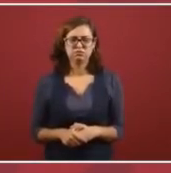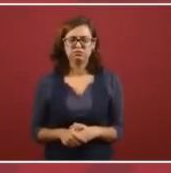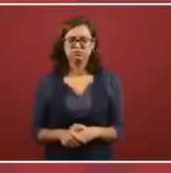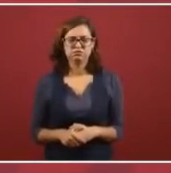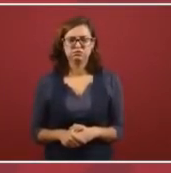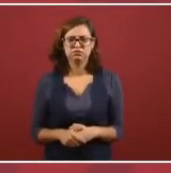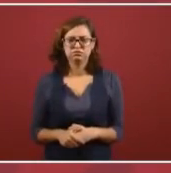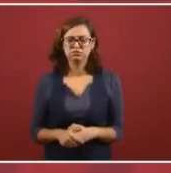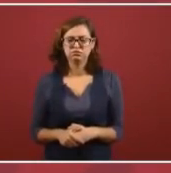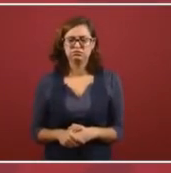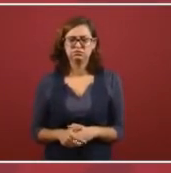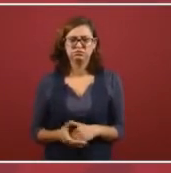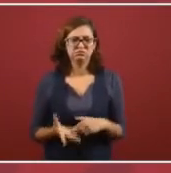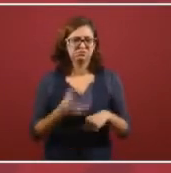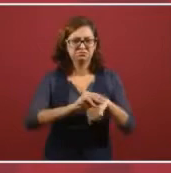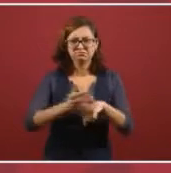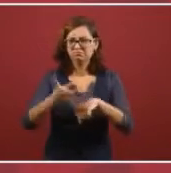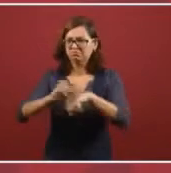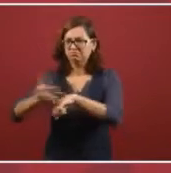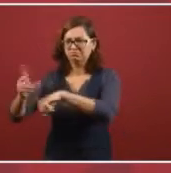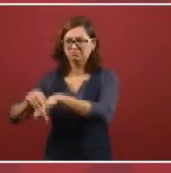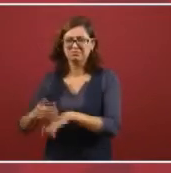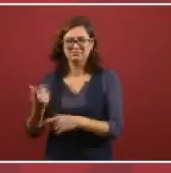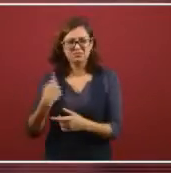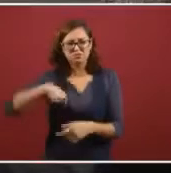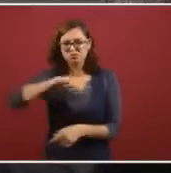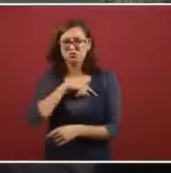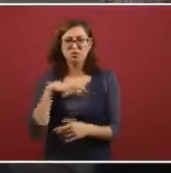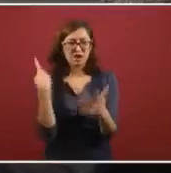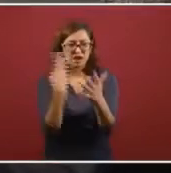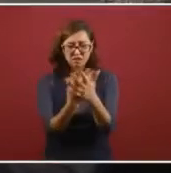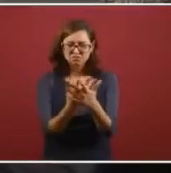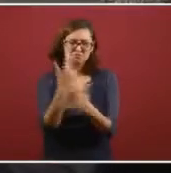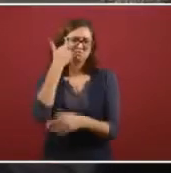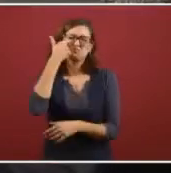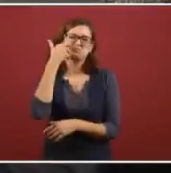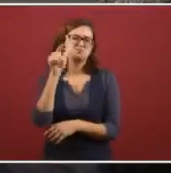We don't even want to build jails.